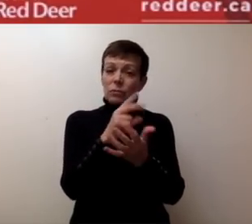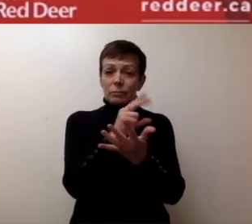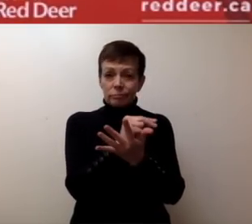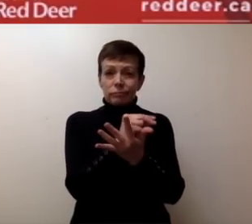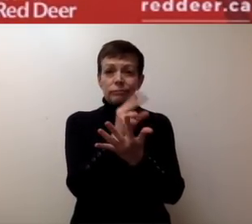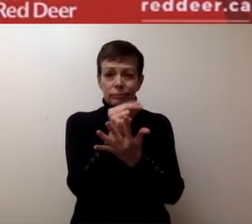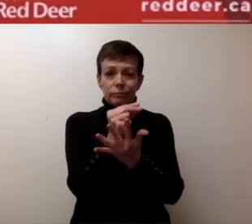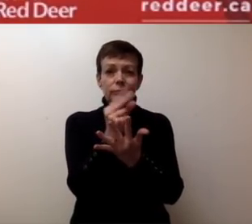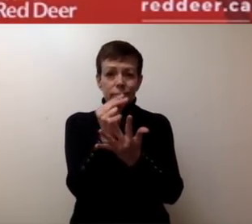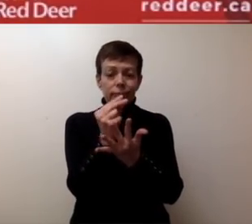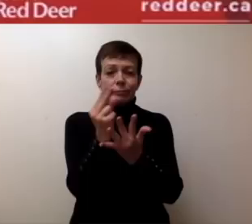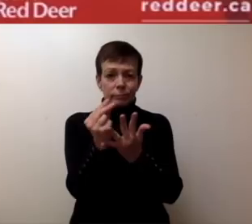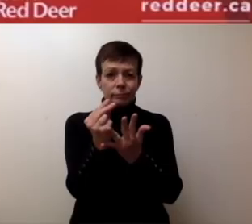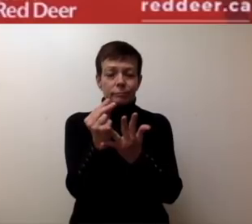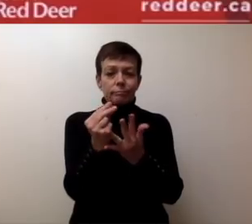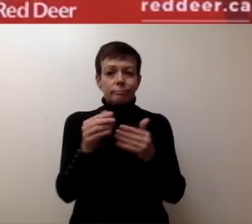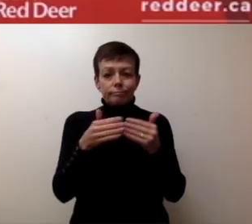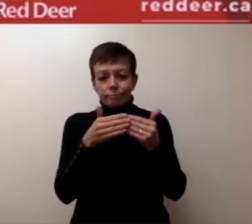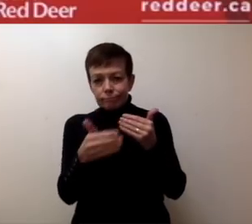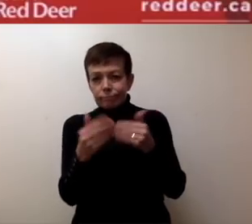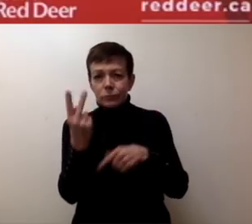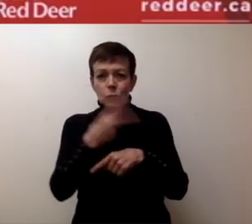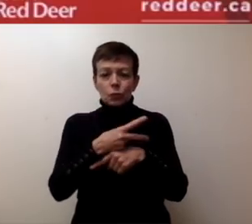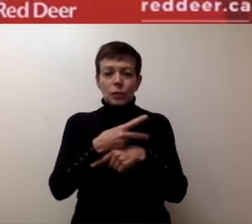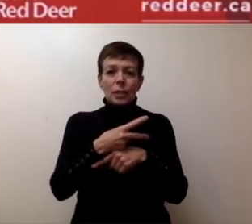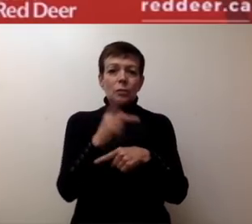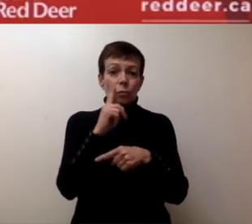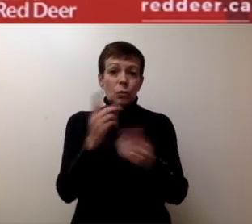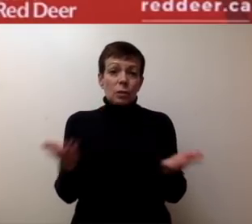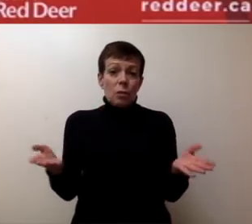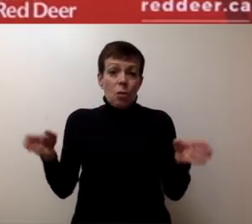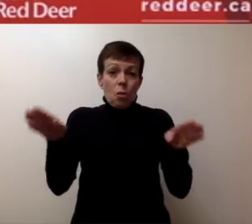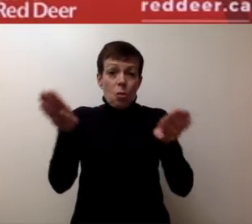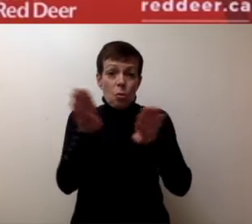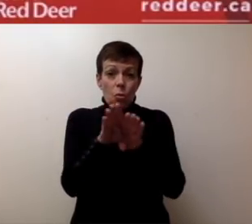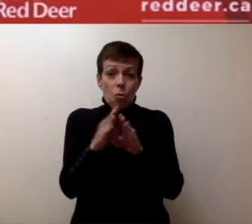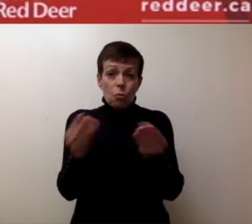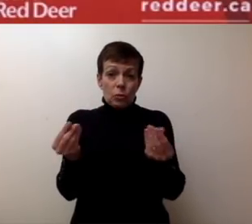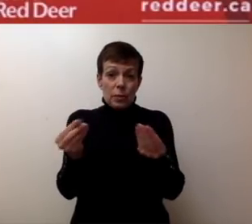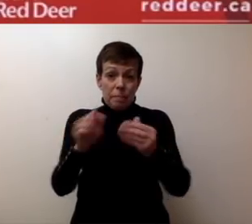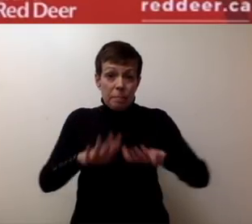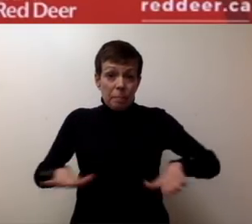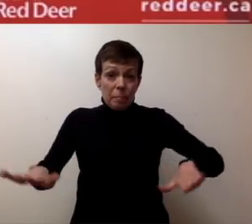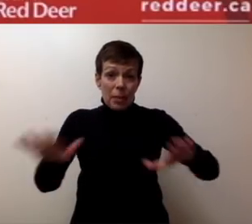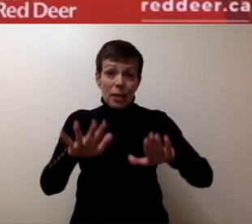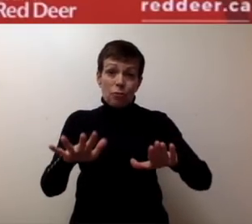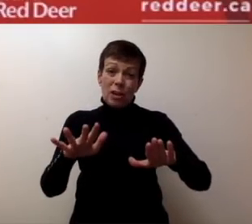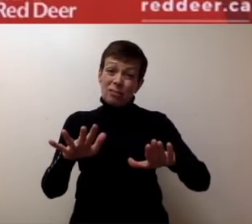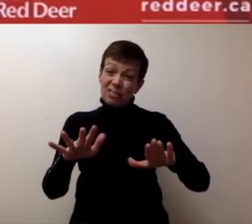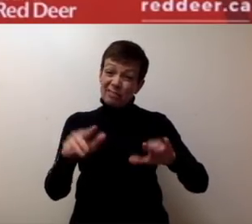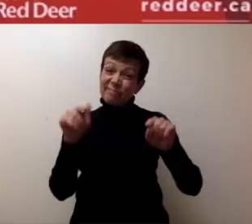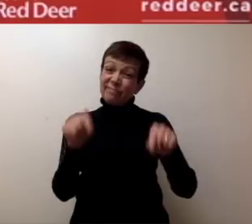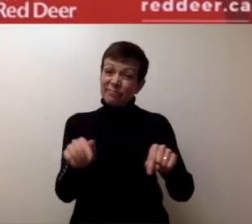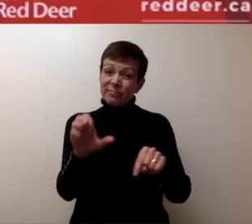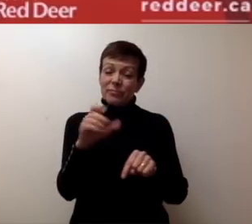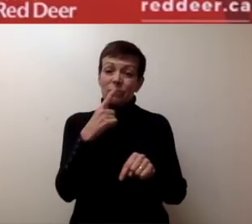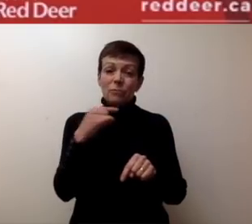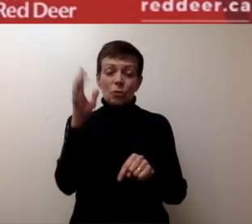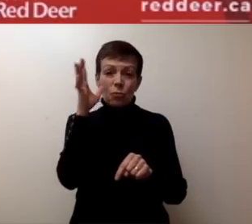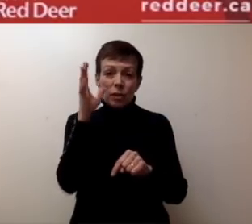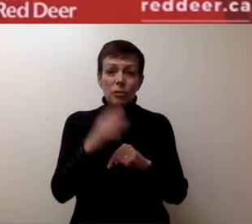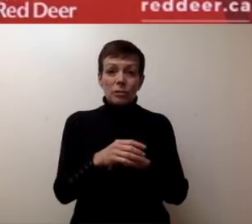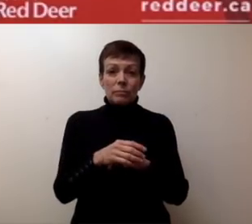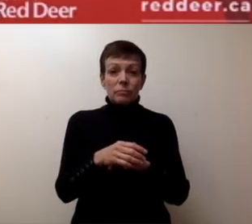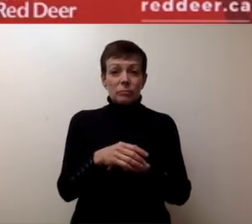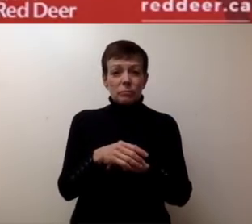next couple of days to close our playgrounds and fitness parks across the City. In the coming days, you will start to see increasing